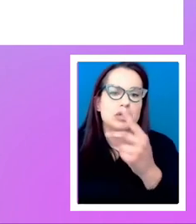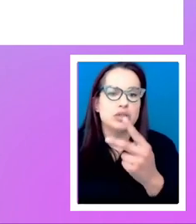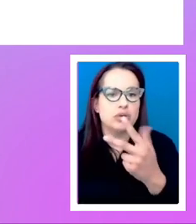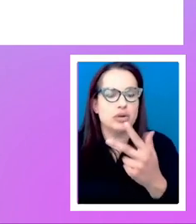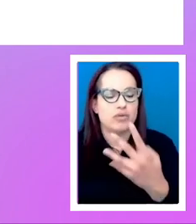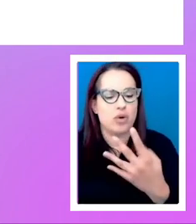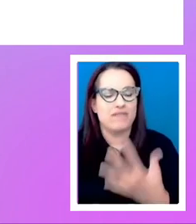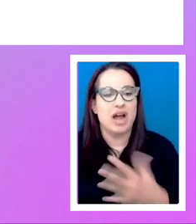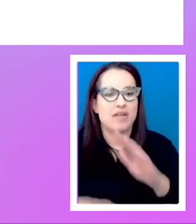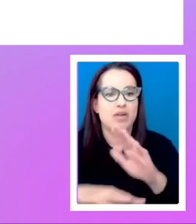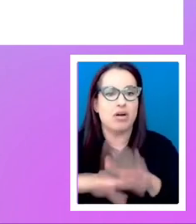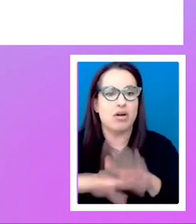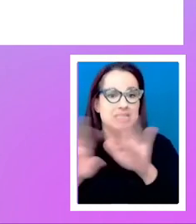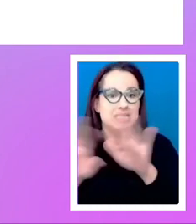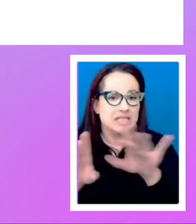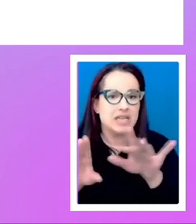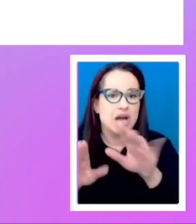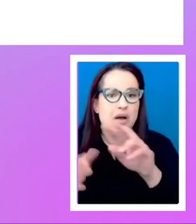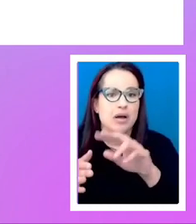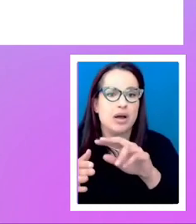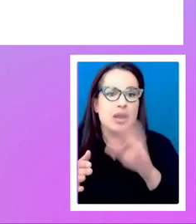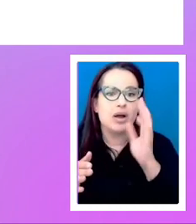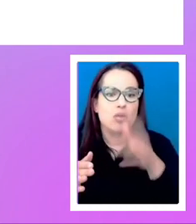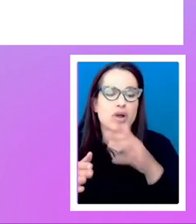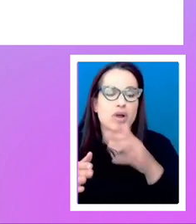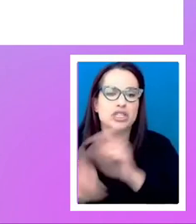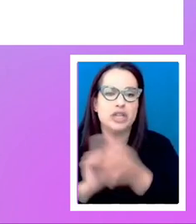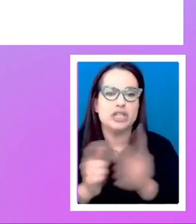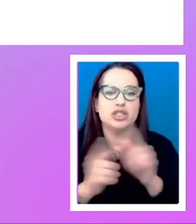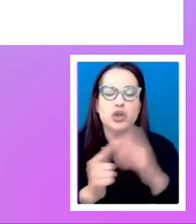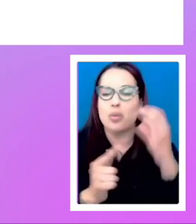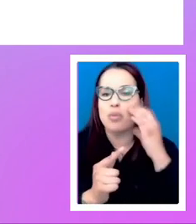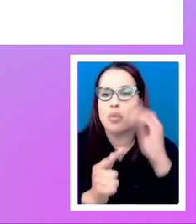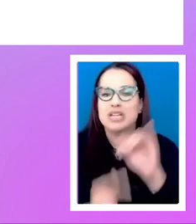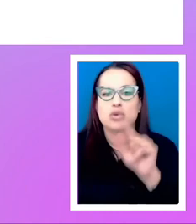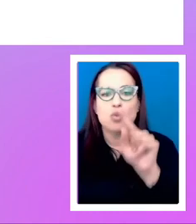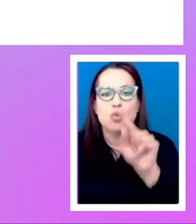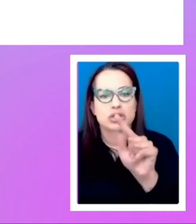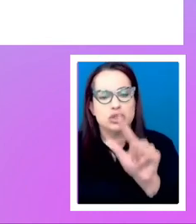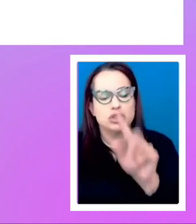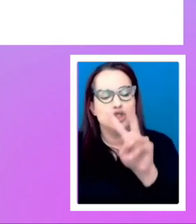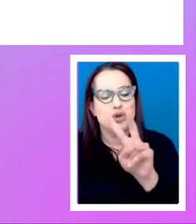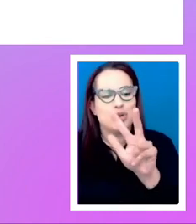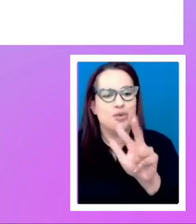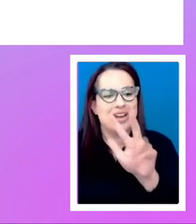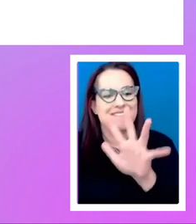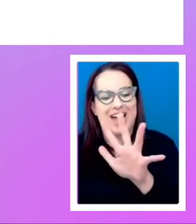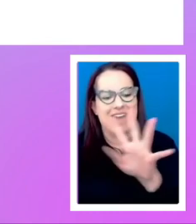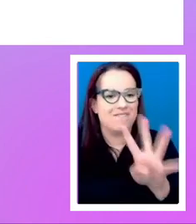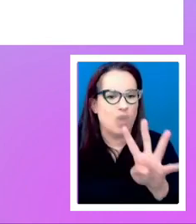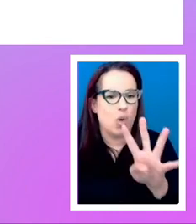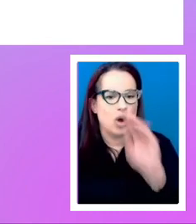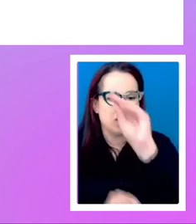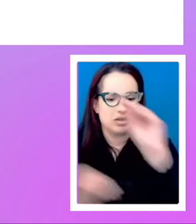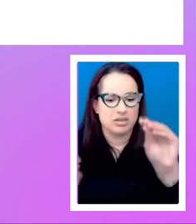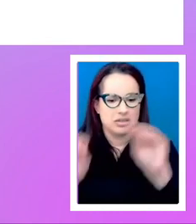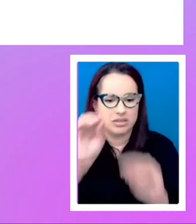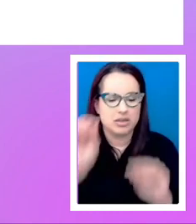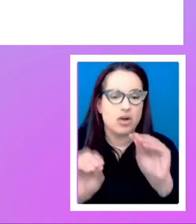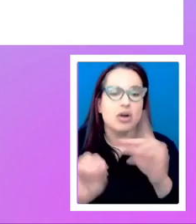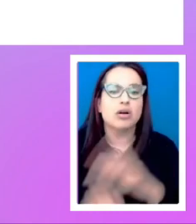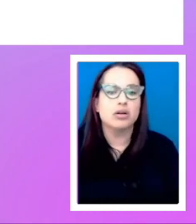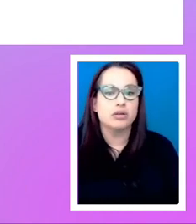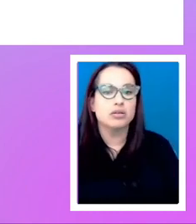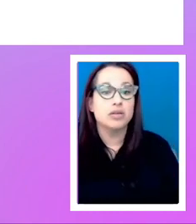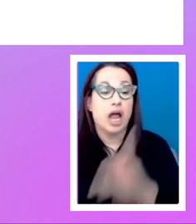needs to be rendered in mobile as 1, 2, 3, 5, 4. So kind of switching the order there. I think that I think this